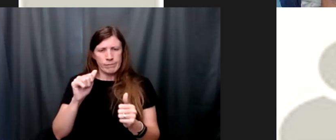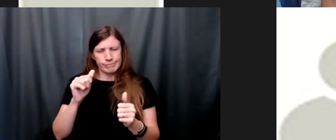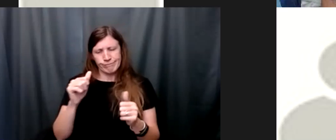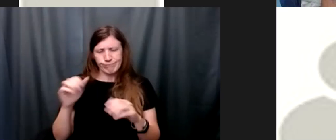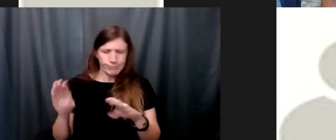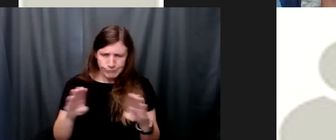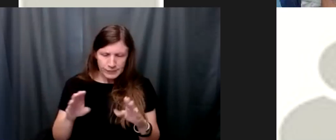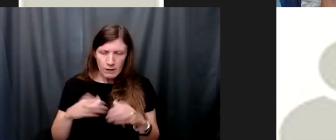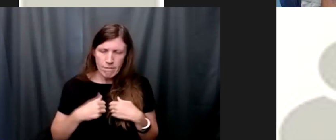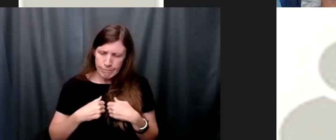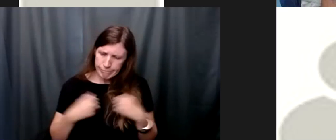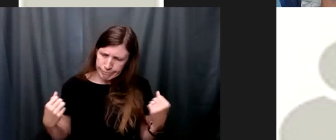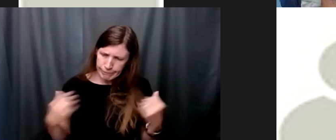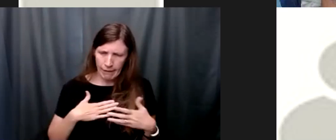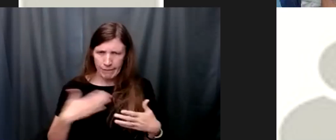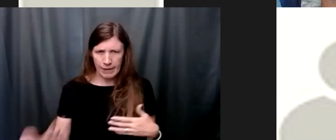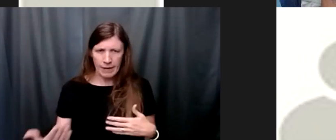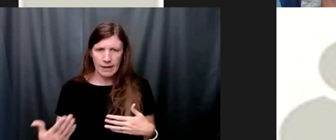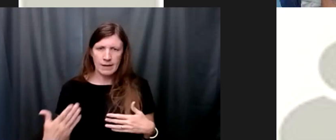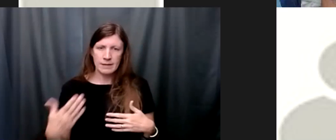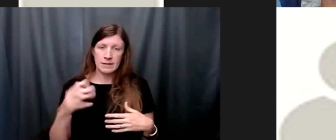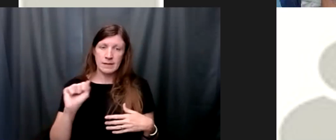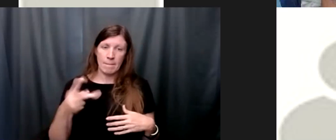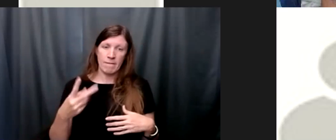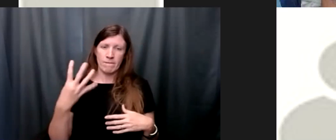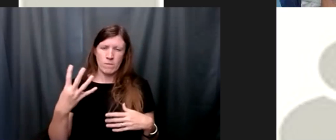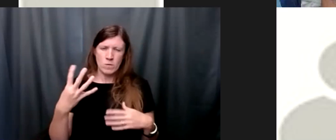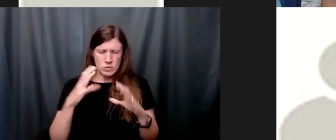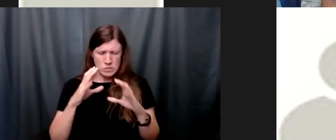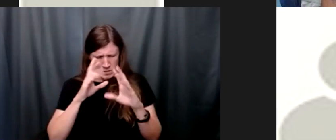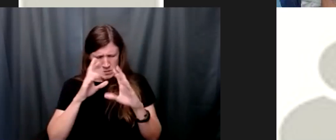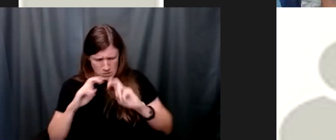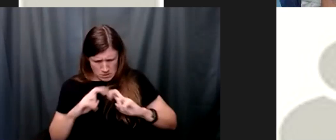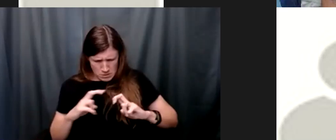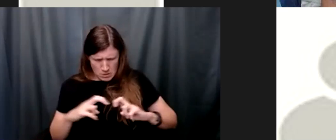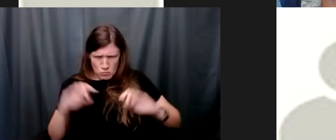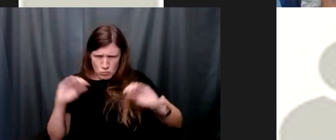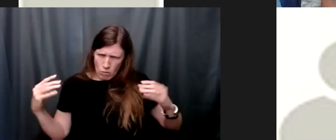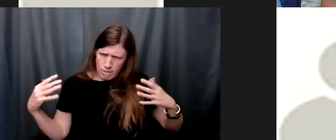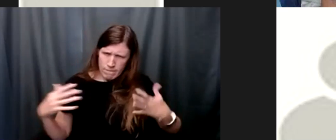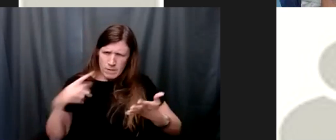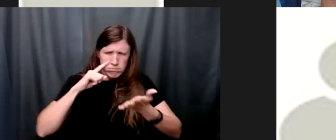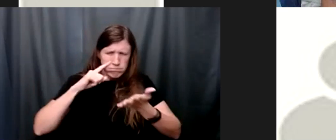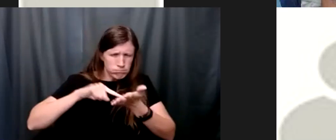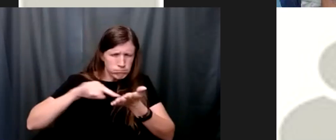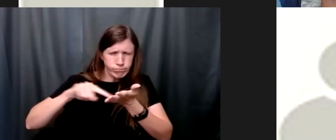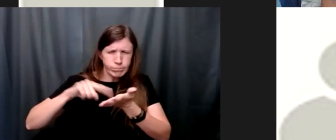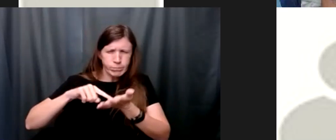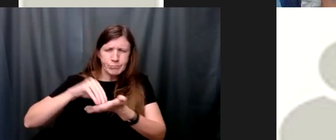searching and fearless inventory of ourselves this is being committed to self-awareness and taking personal